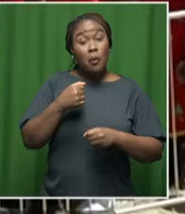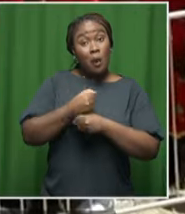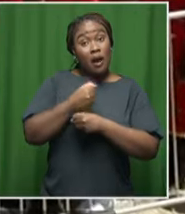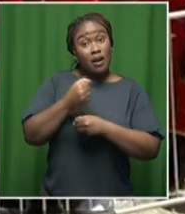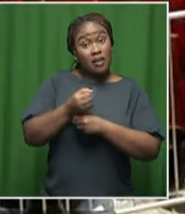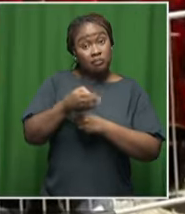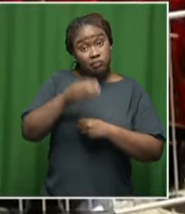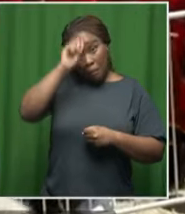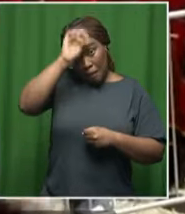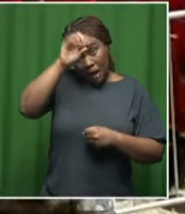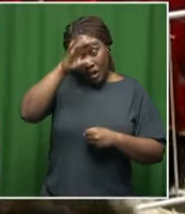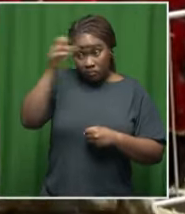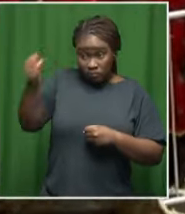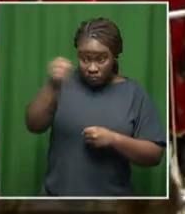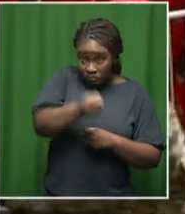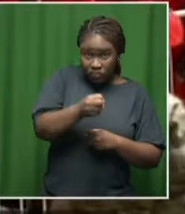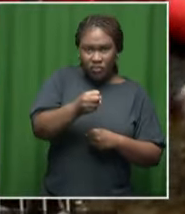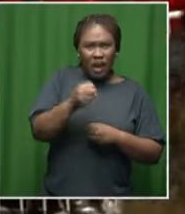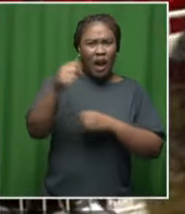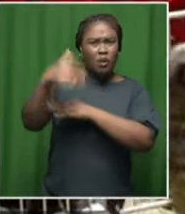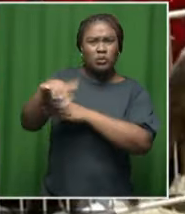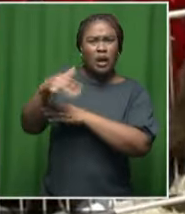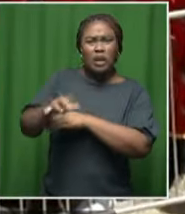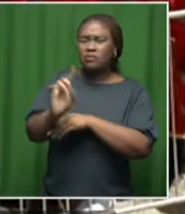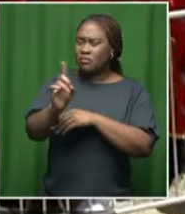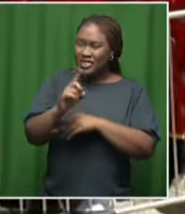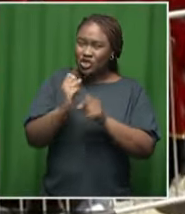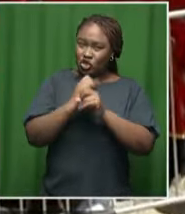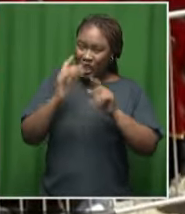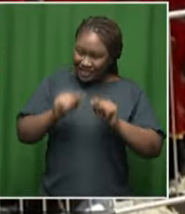start with the children of northwest.